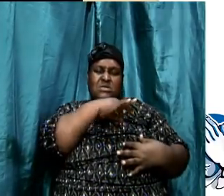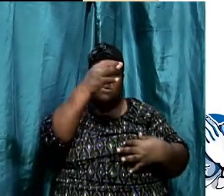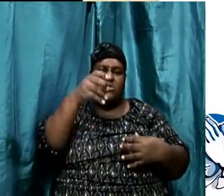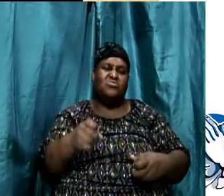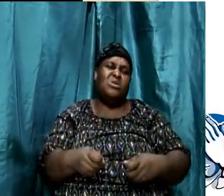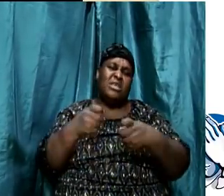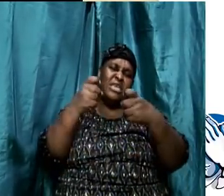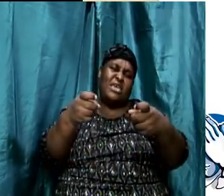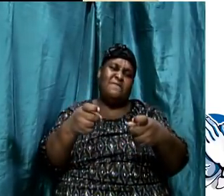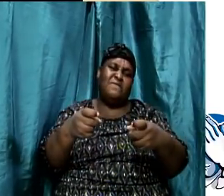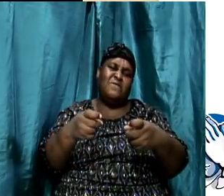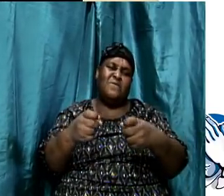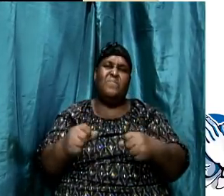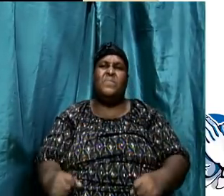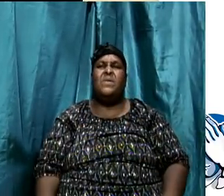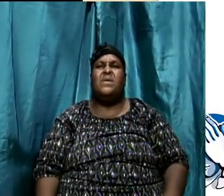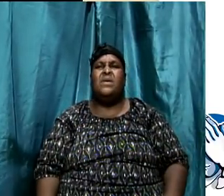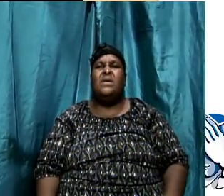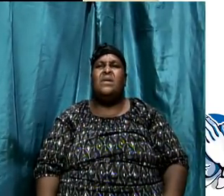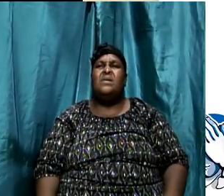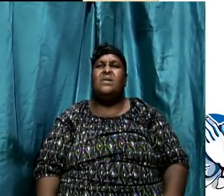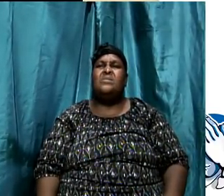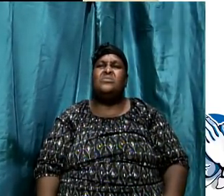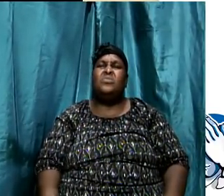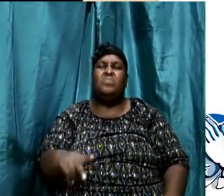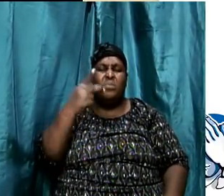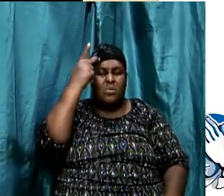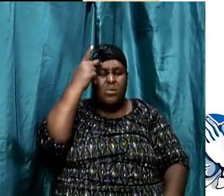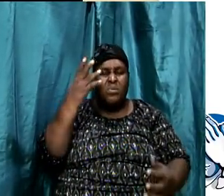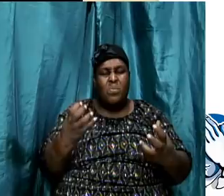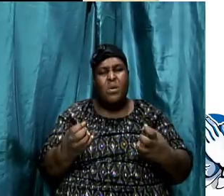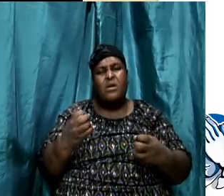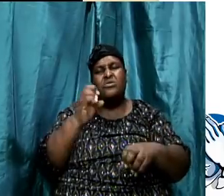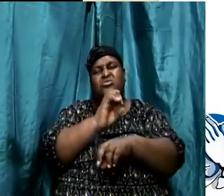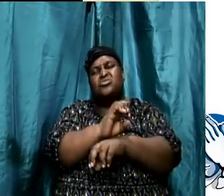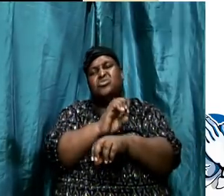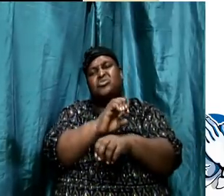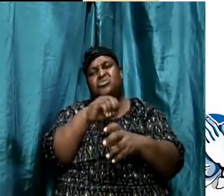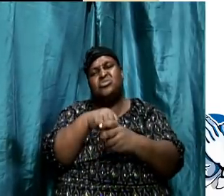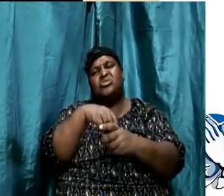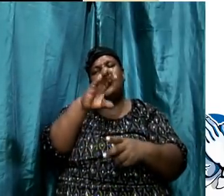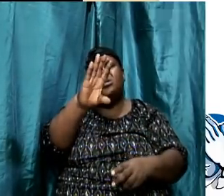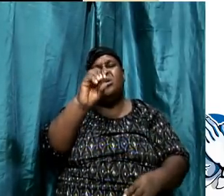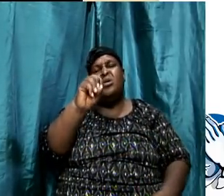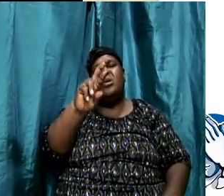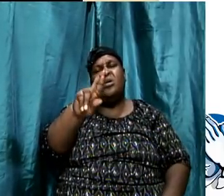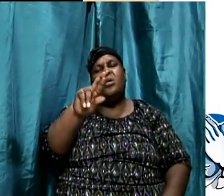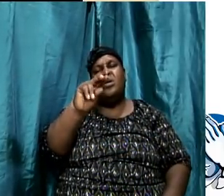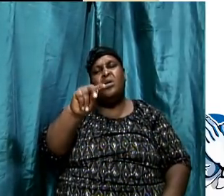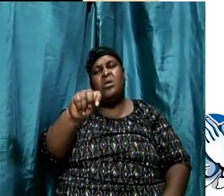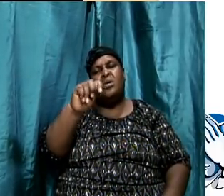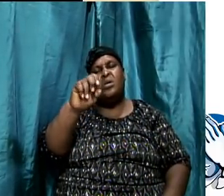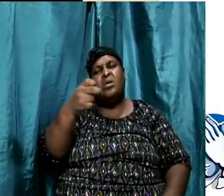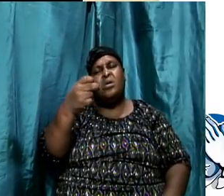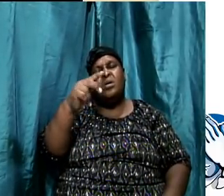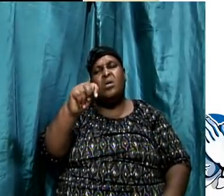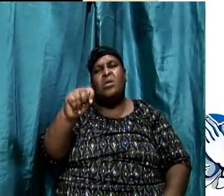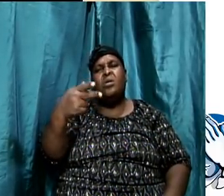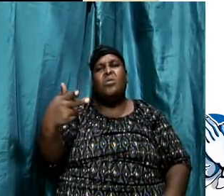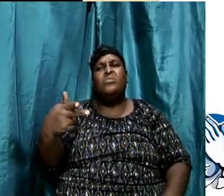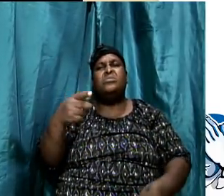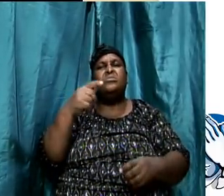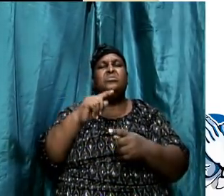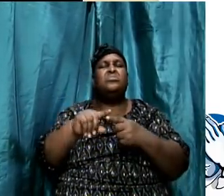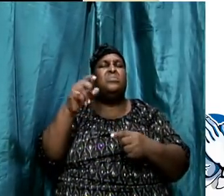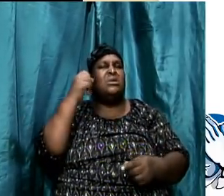he wanted the church in Corinth to understand that even though you have spiritual gifts in operation, praise God, at the end